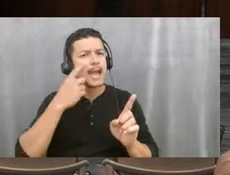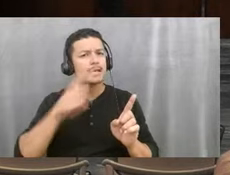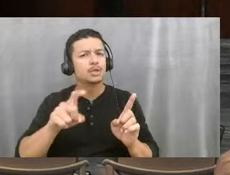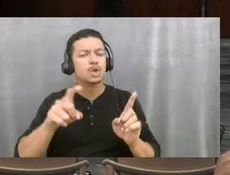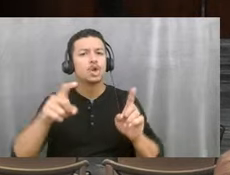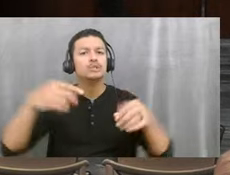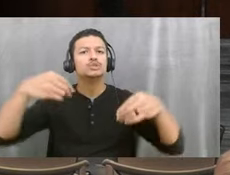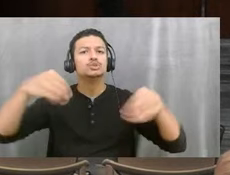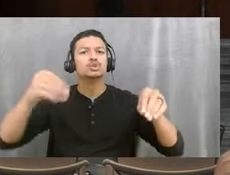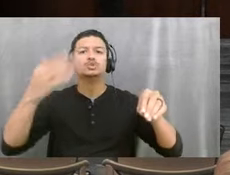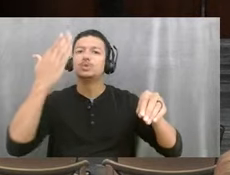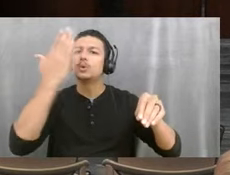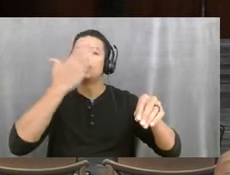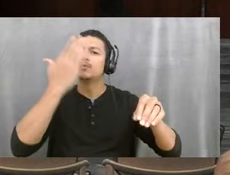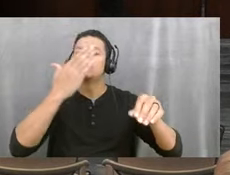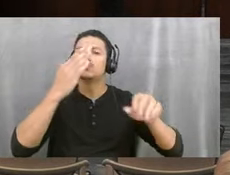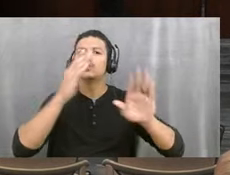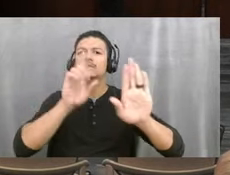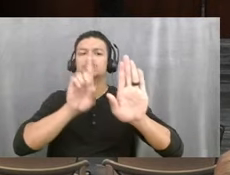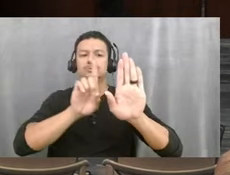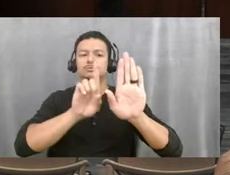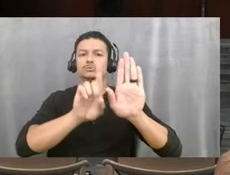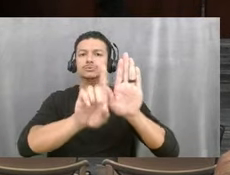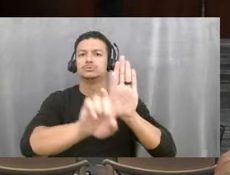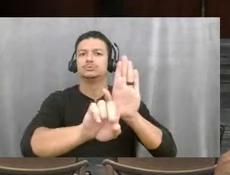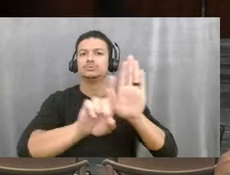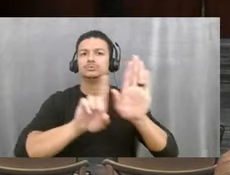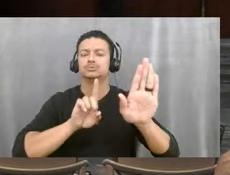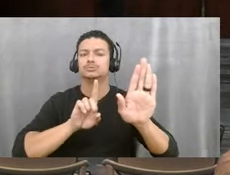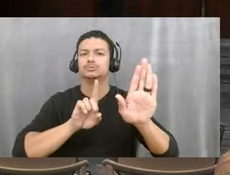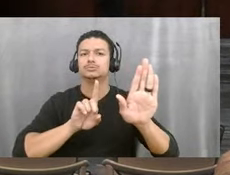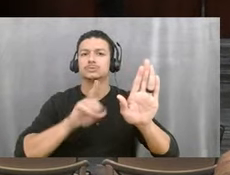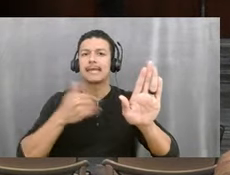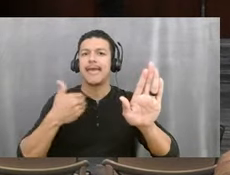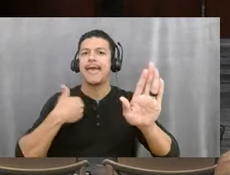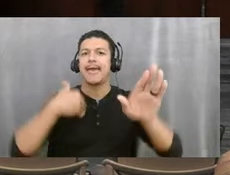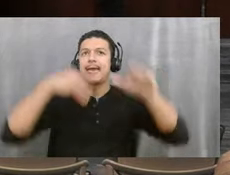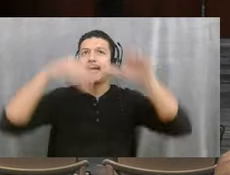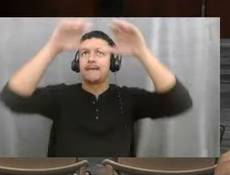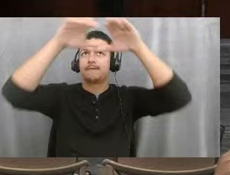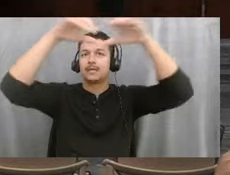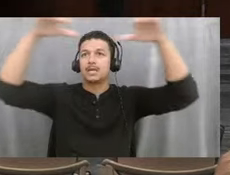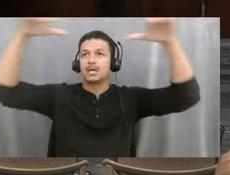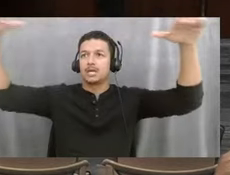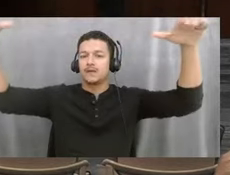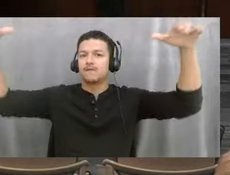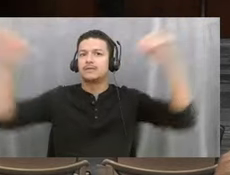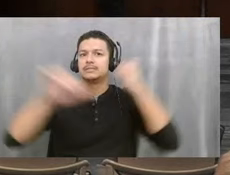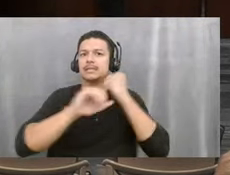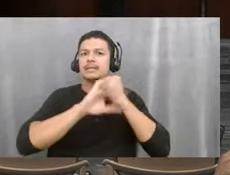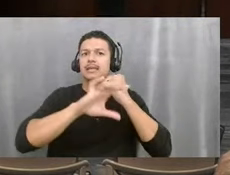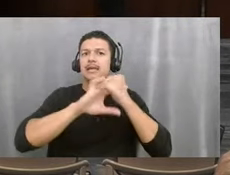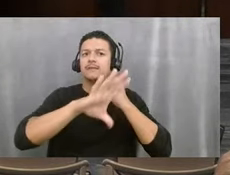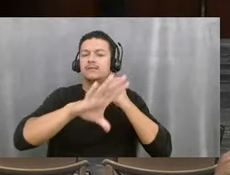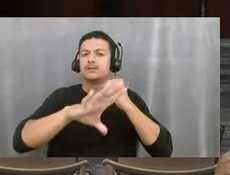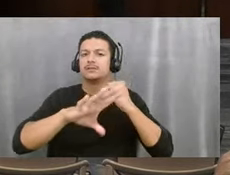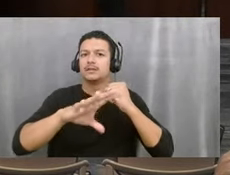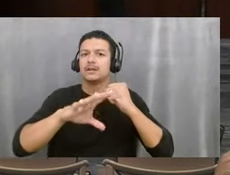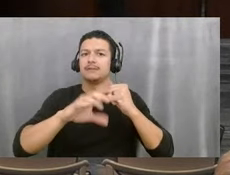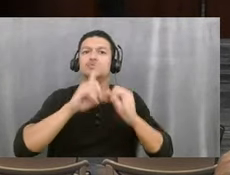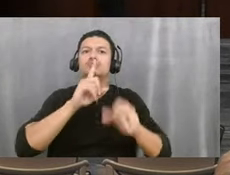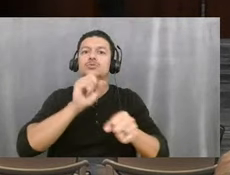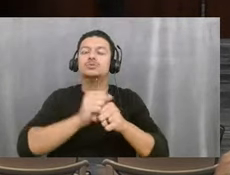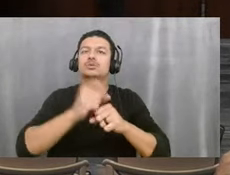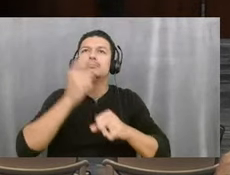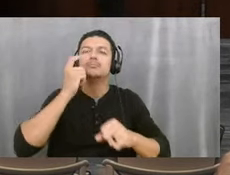in, they have, um, coverage and advertising and it really catches your eye as opposed to you